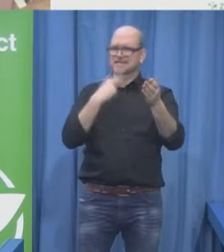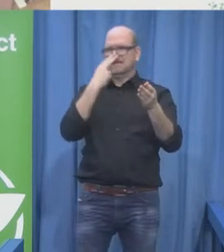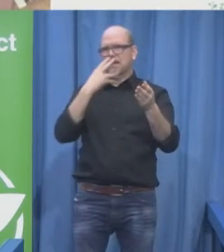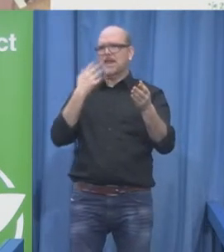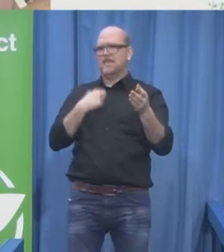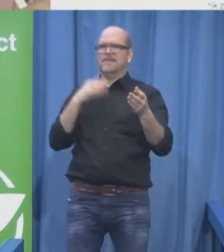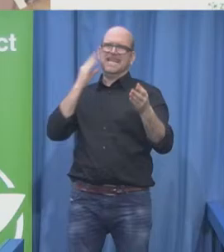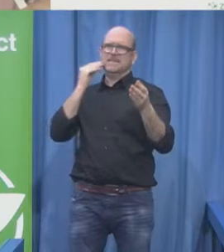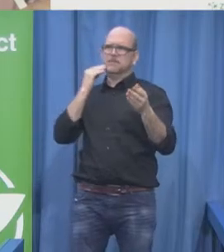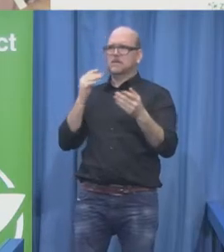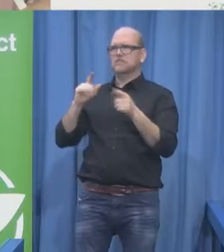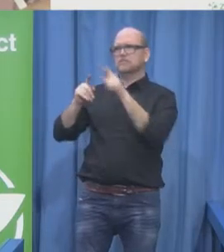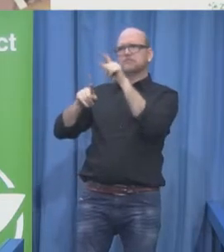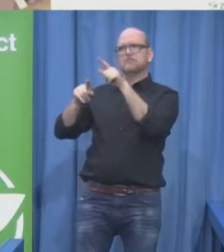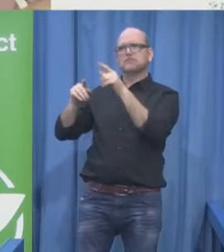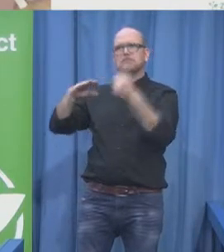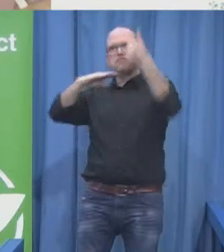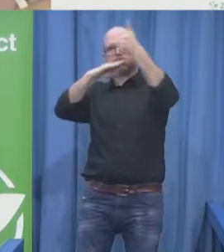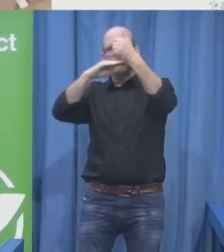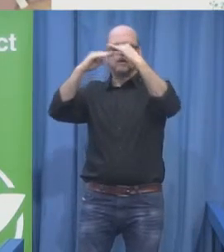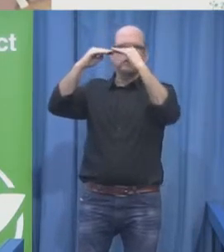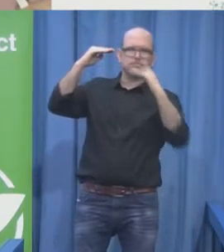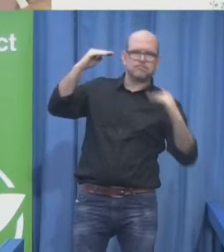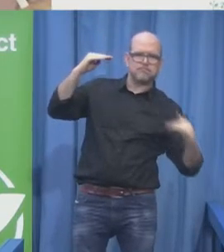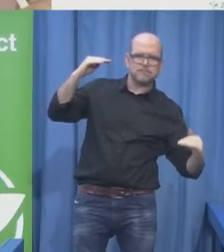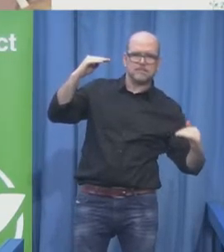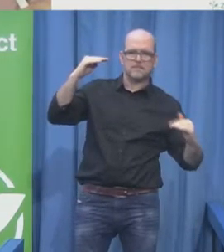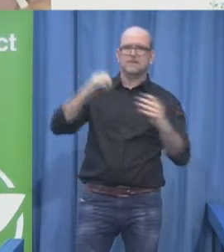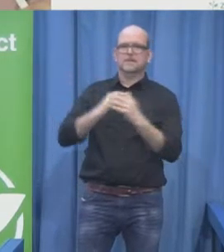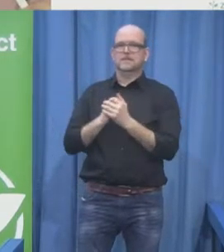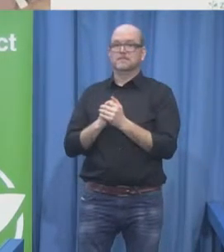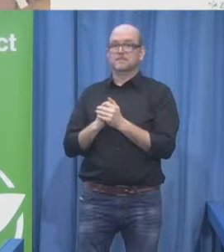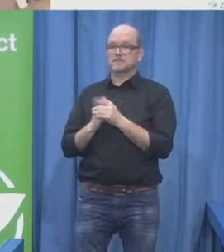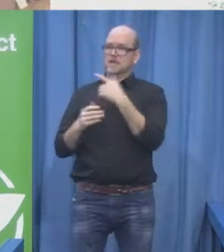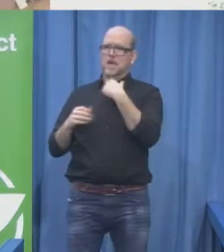hat of a person who herself has a disability.